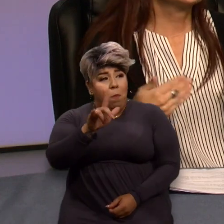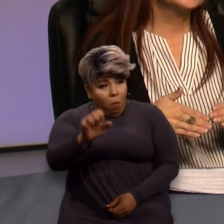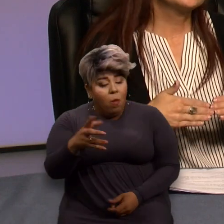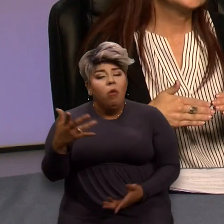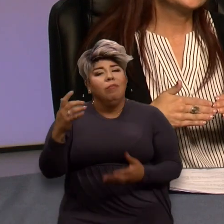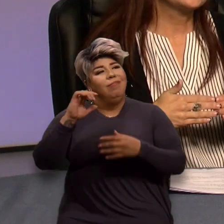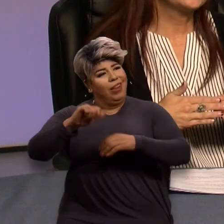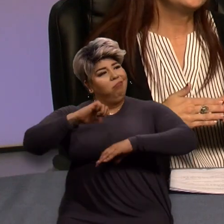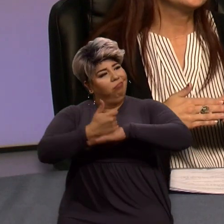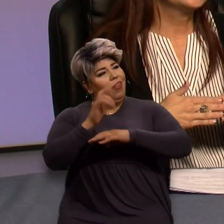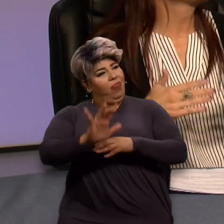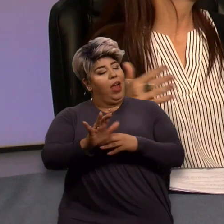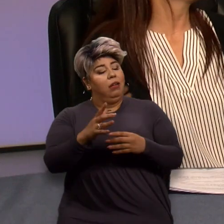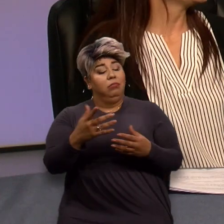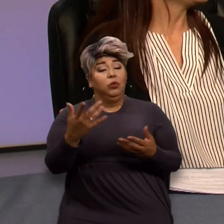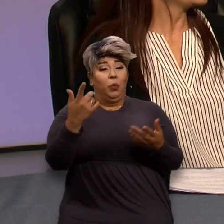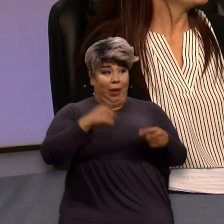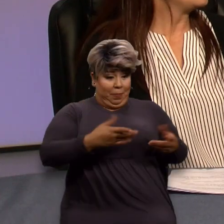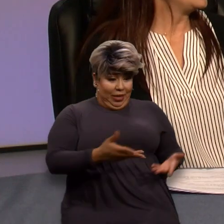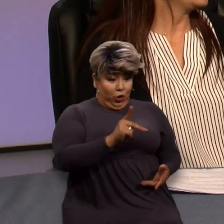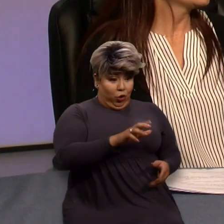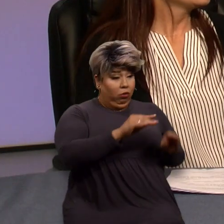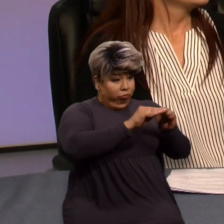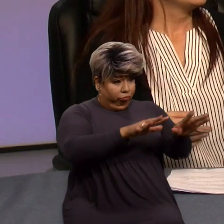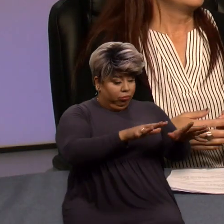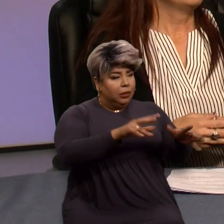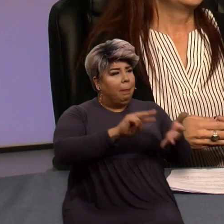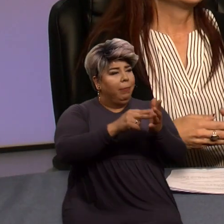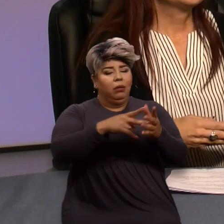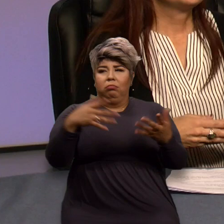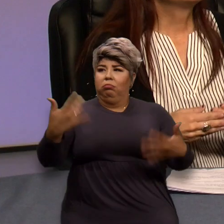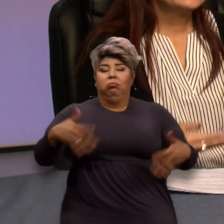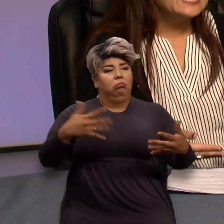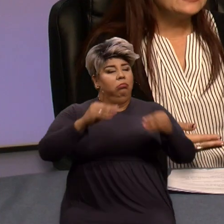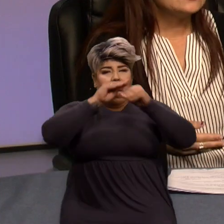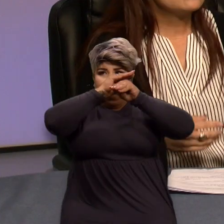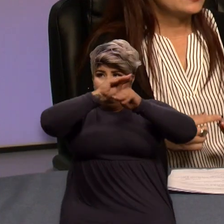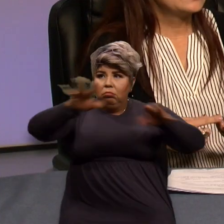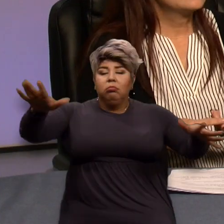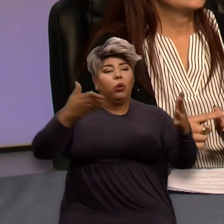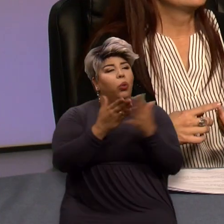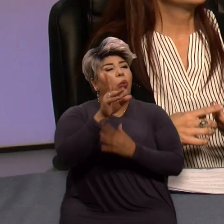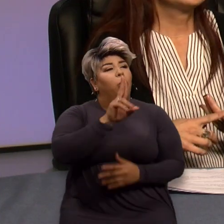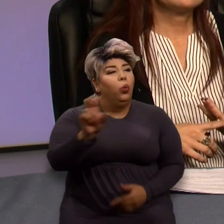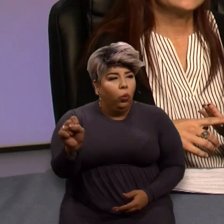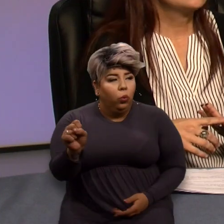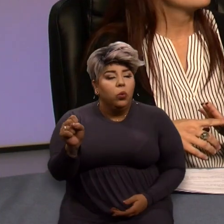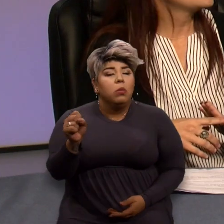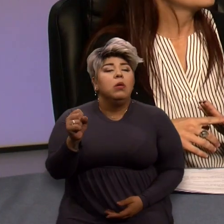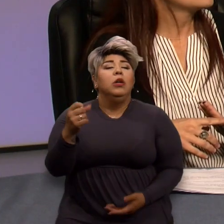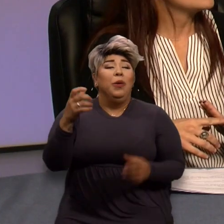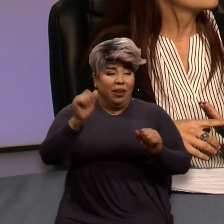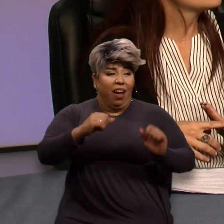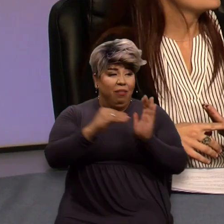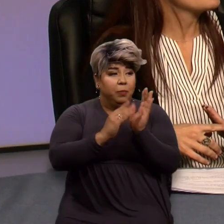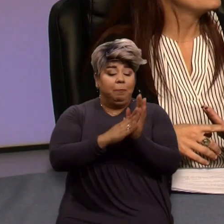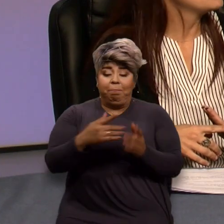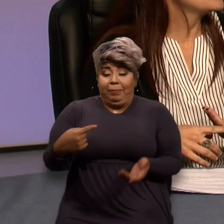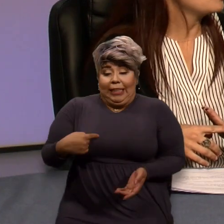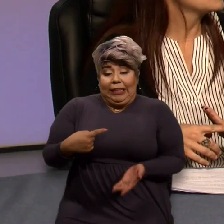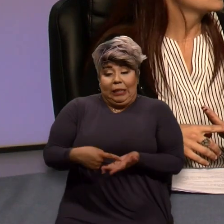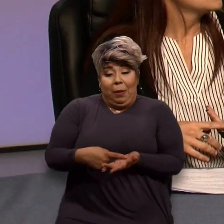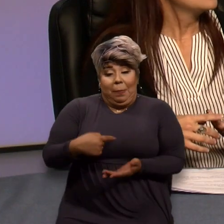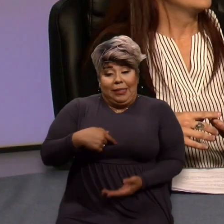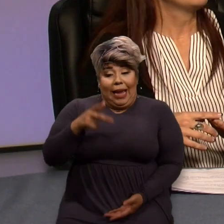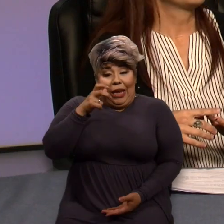once it was released for Kern, it was released nationwide. And so you can write that sometimes I hear things and see things that other